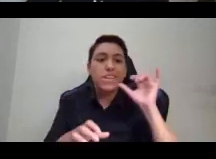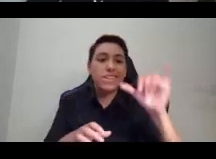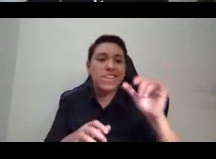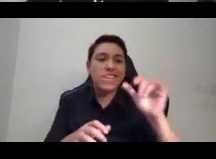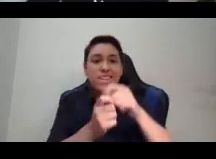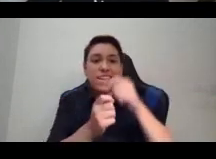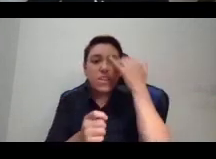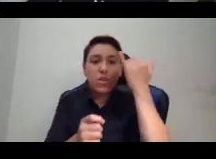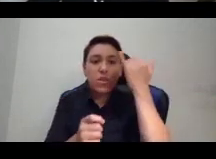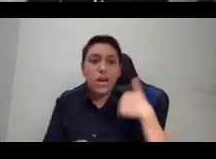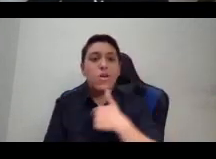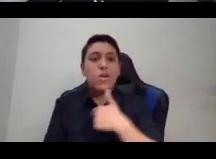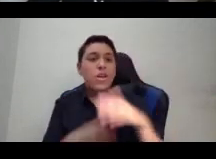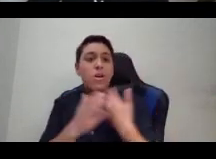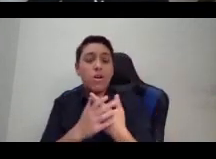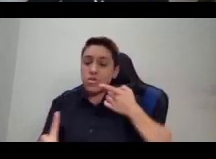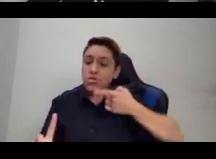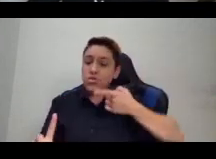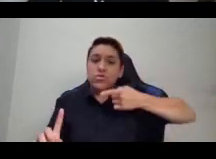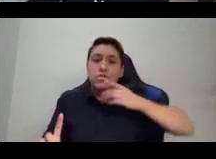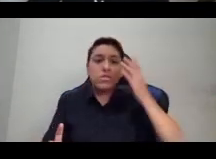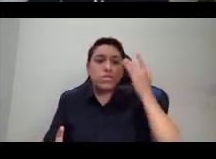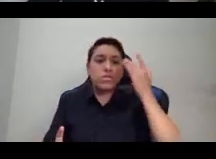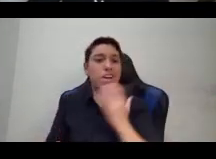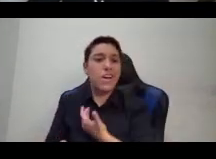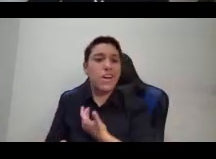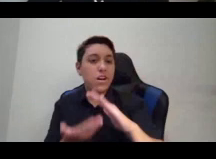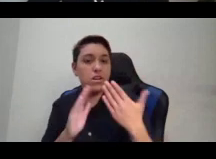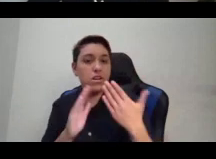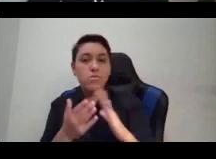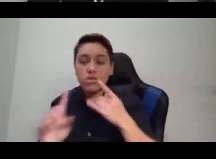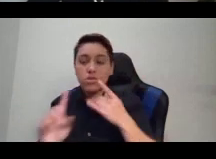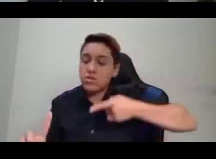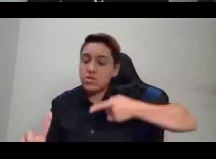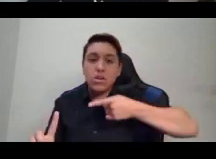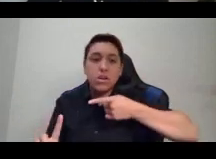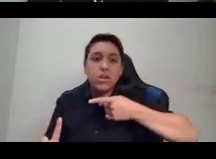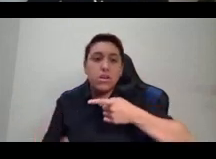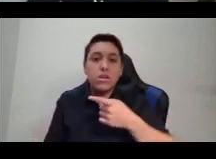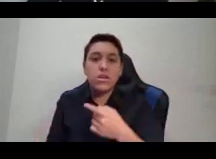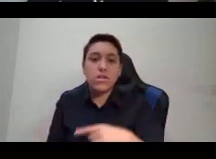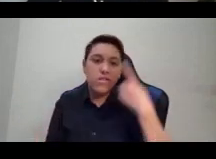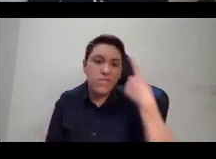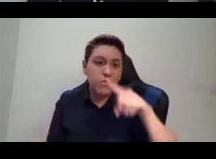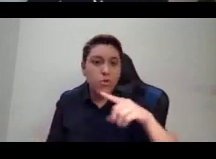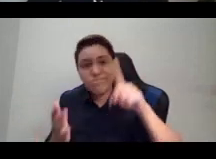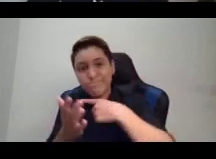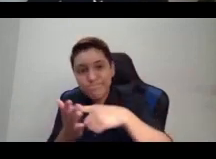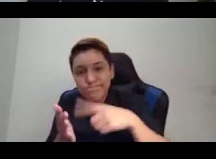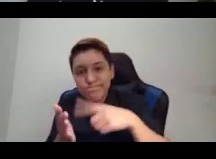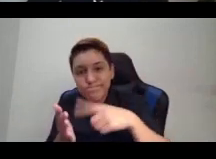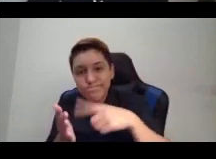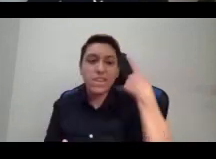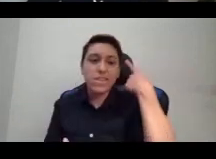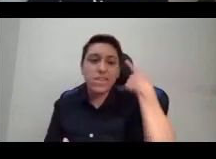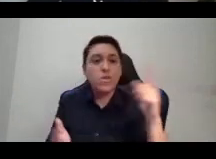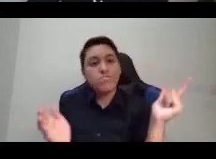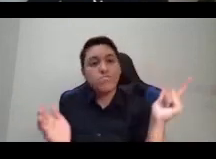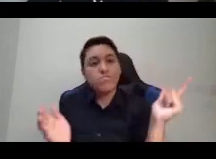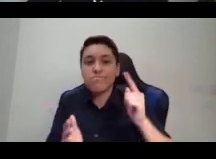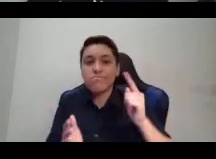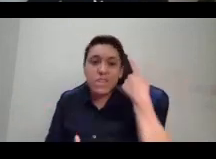and why our communities are targeted for ridicule, for criminalization, for